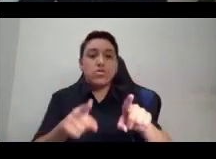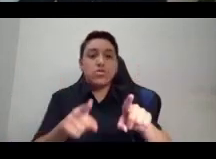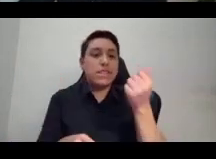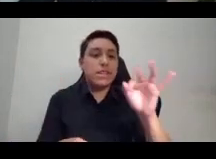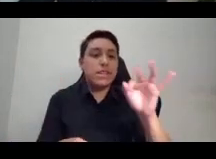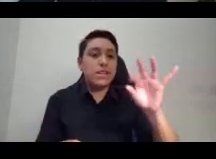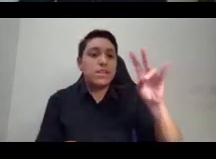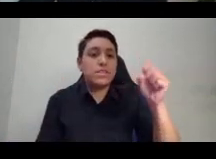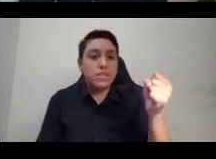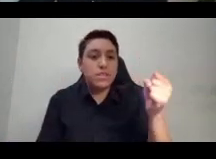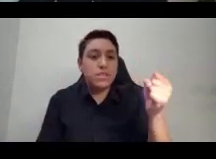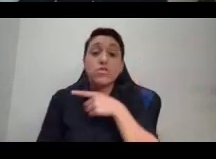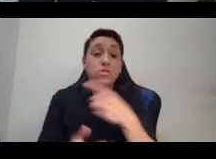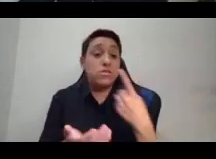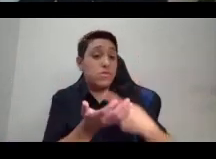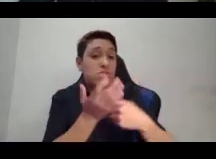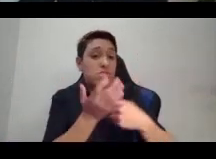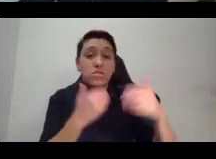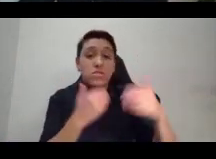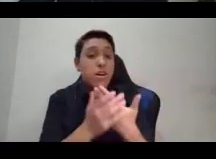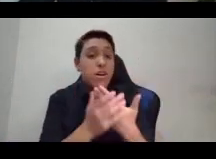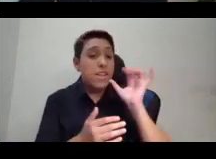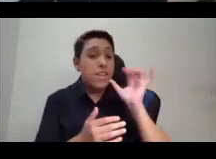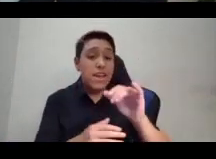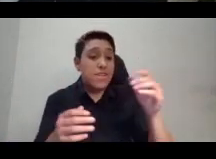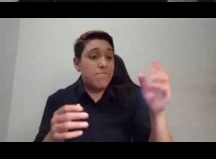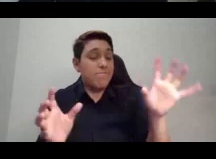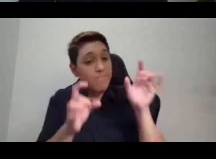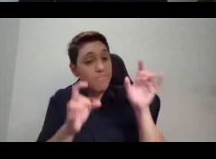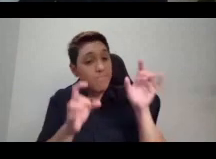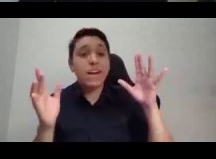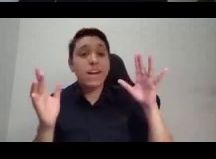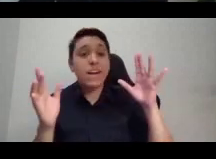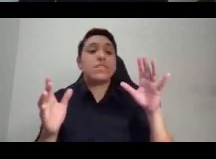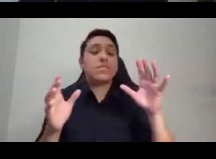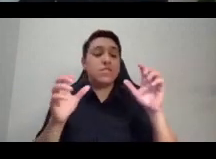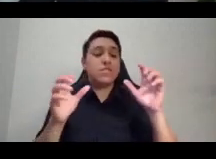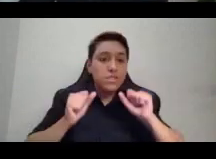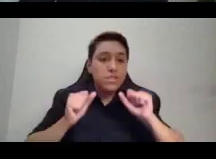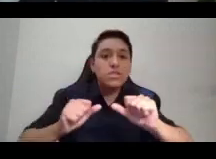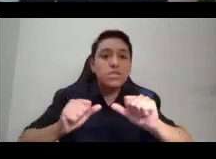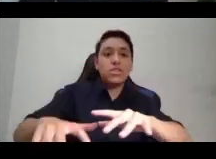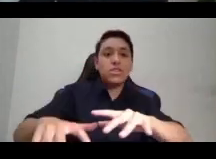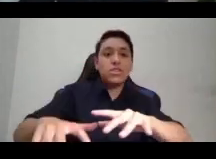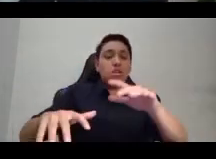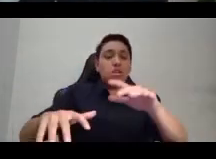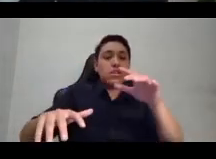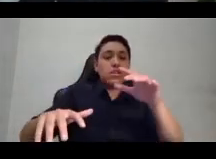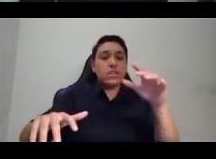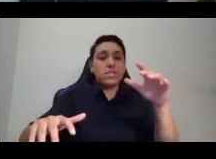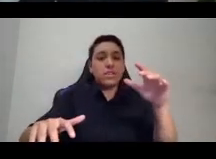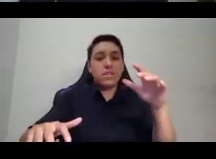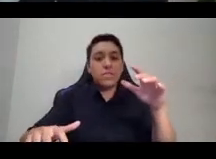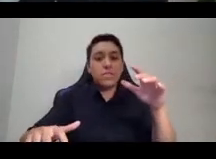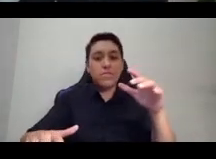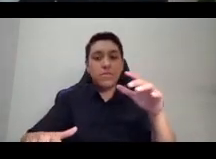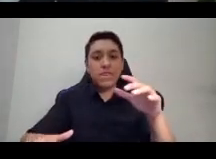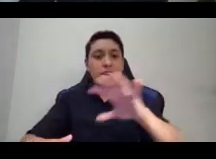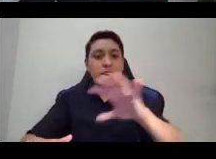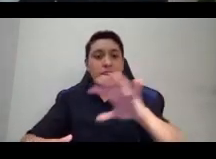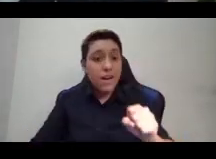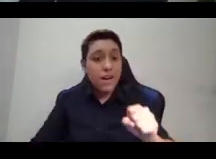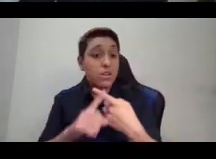of decolonizing East and Southern Africa from British colonialism and